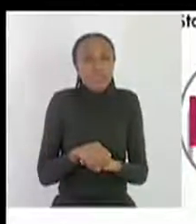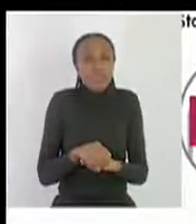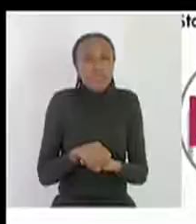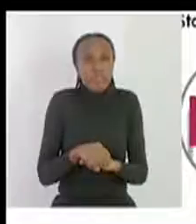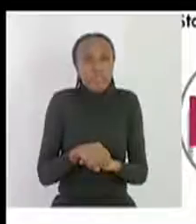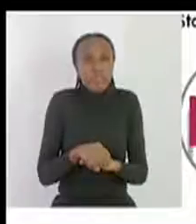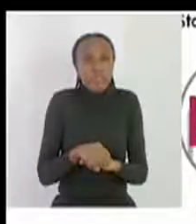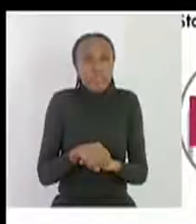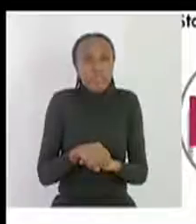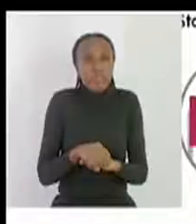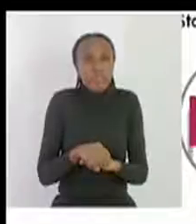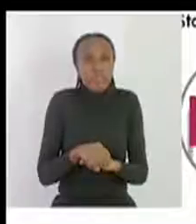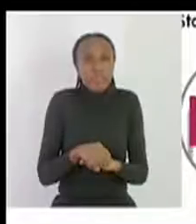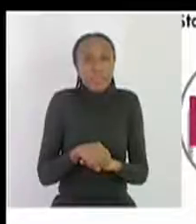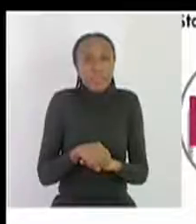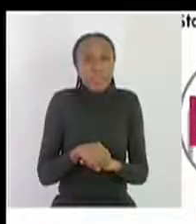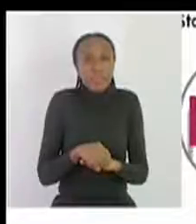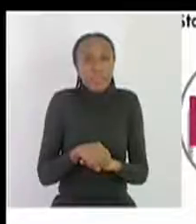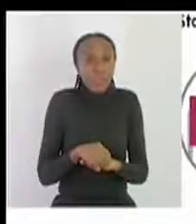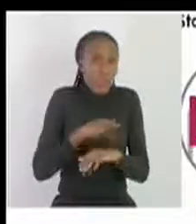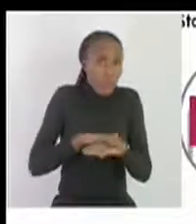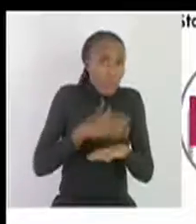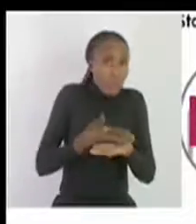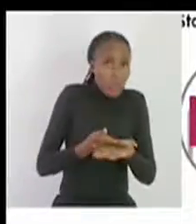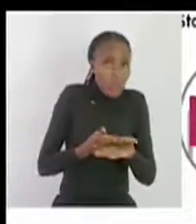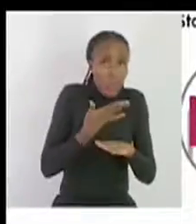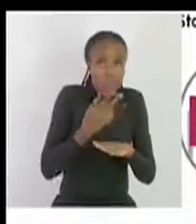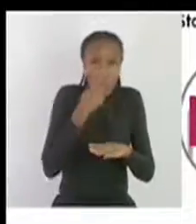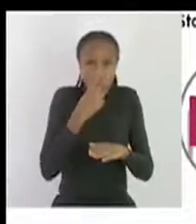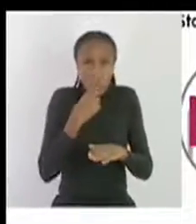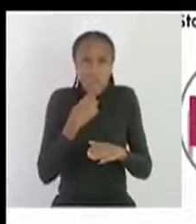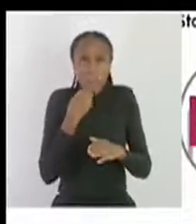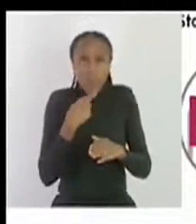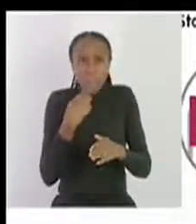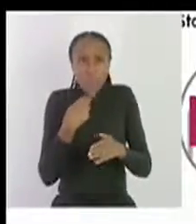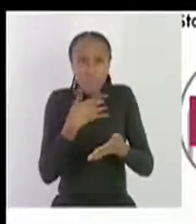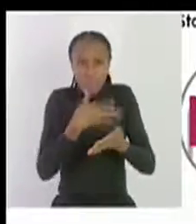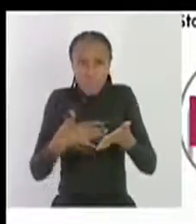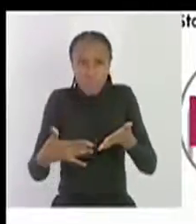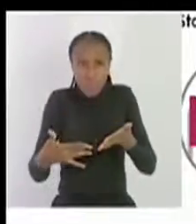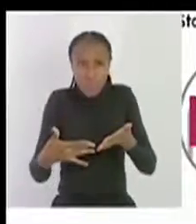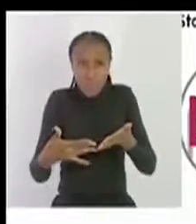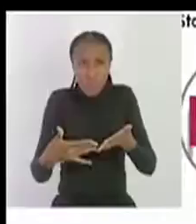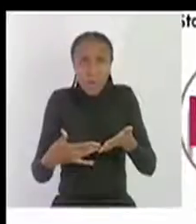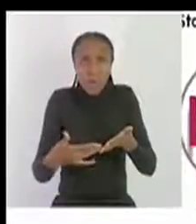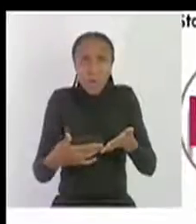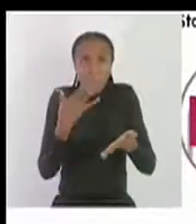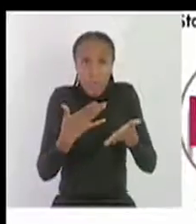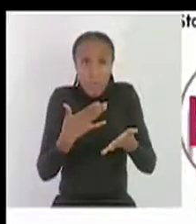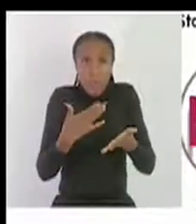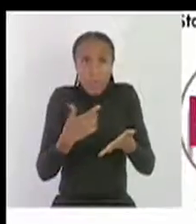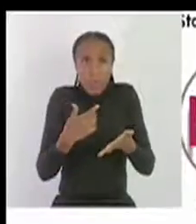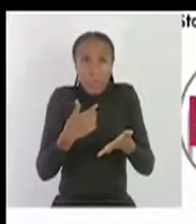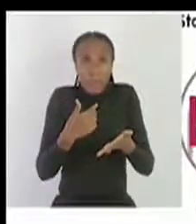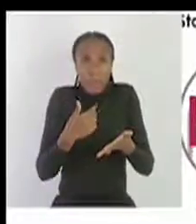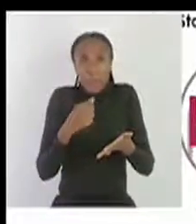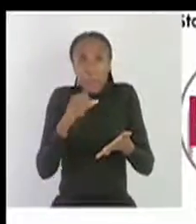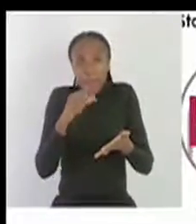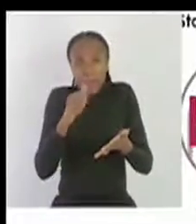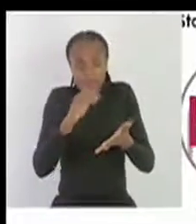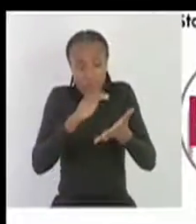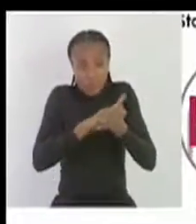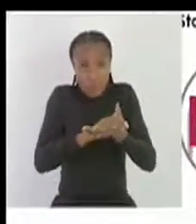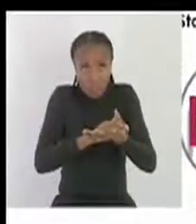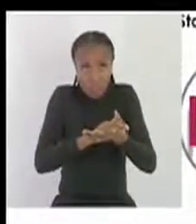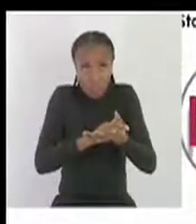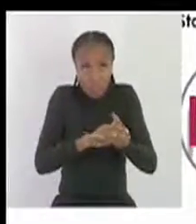the hand there is something that looks like uh red so we are saying that that is the blood so if our bloods happen to come into contact and